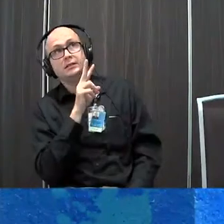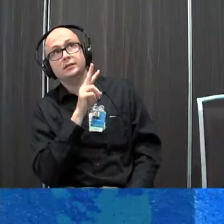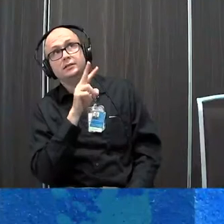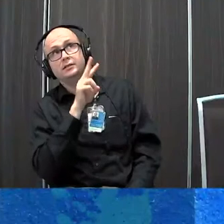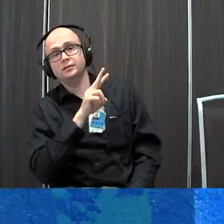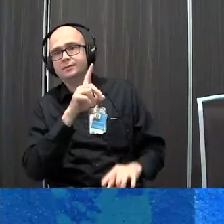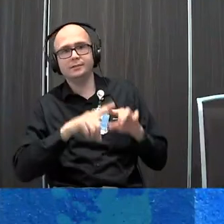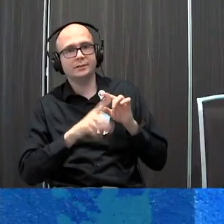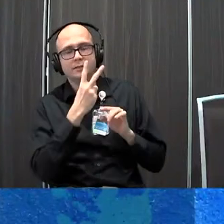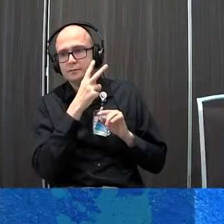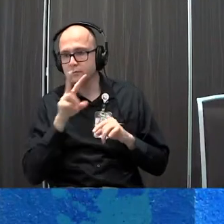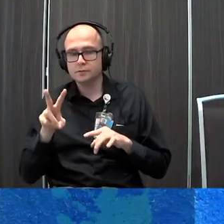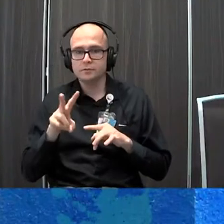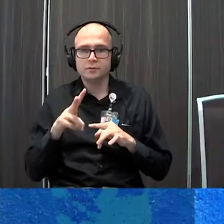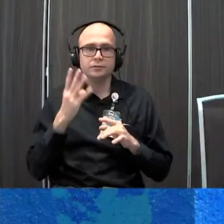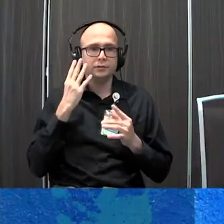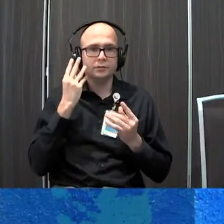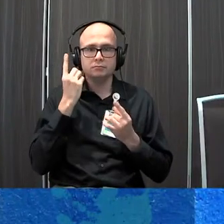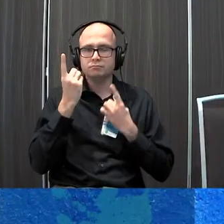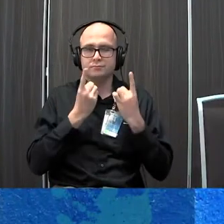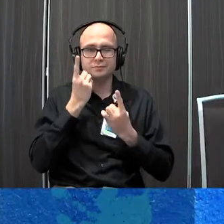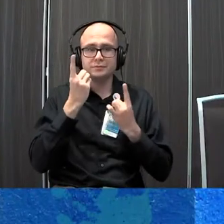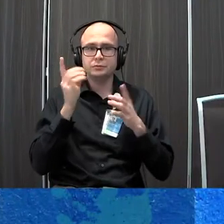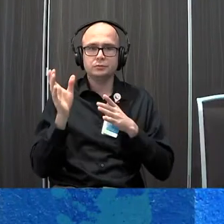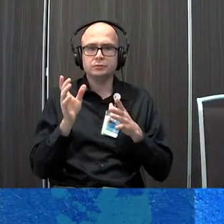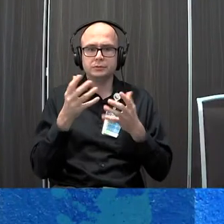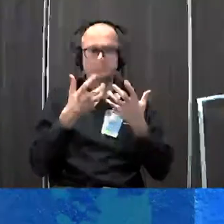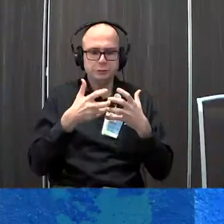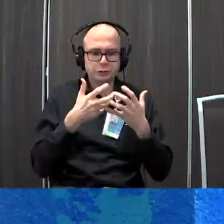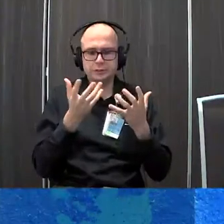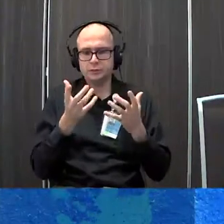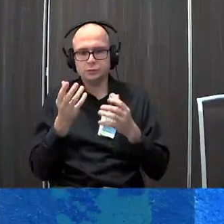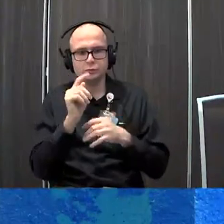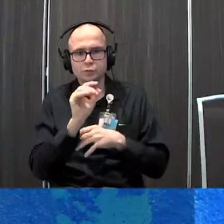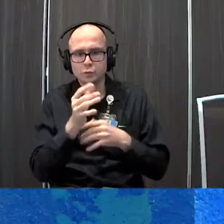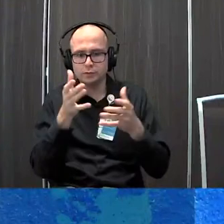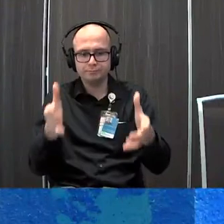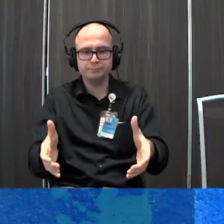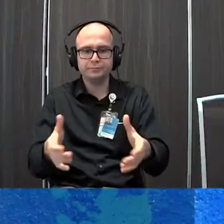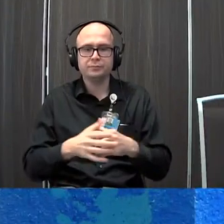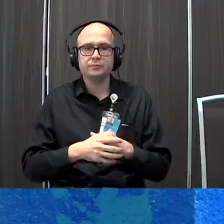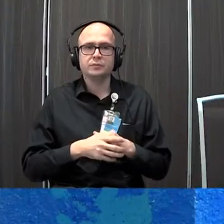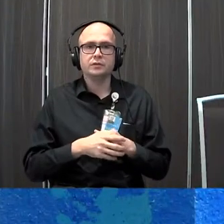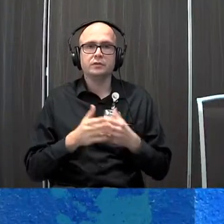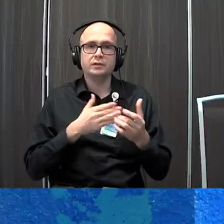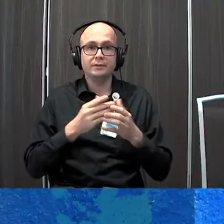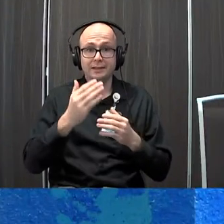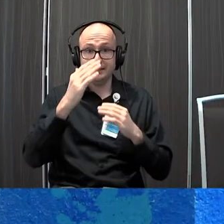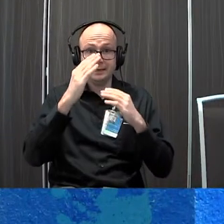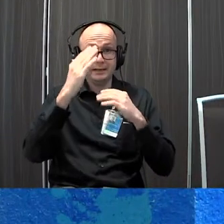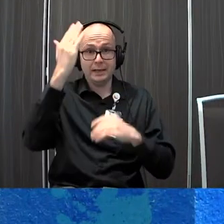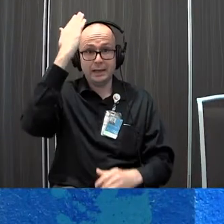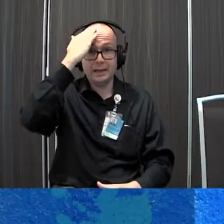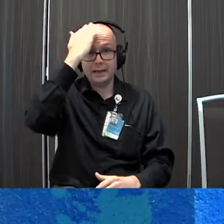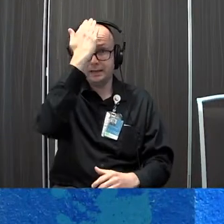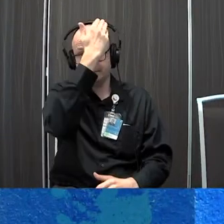from the light so considering the positioning of which the device or the equipment or the toy is put for them or even putting a hat on to kind of help